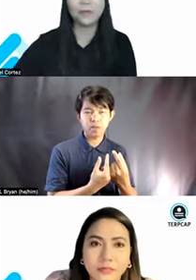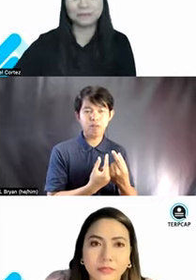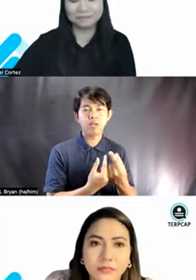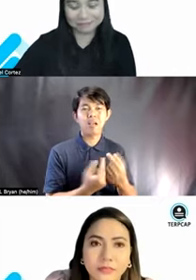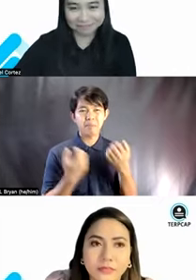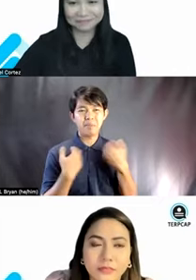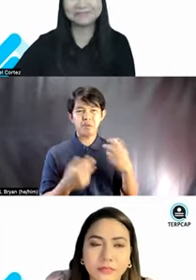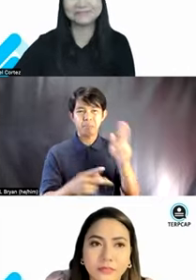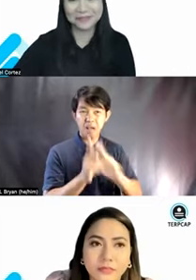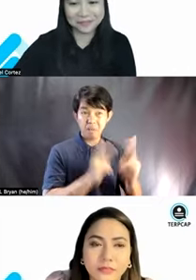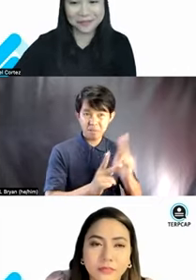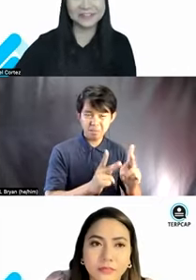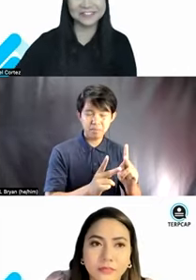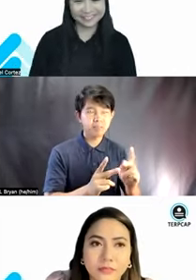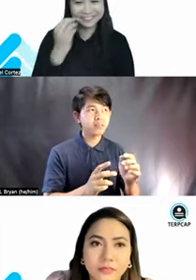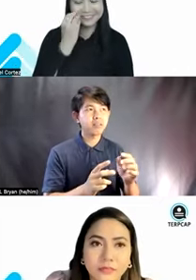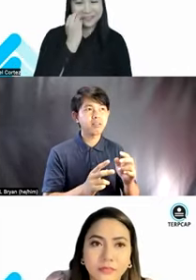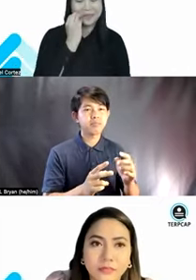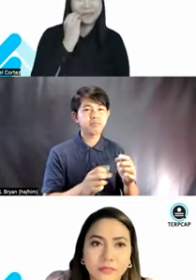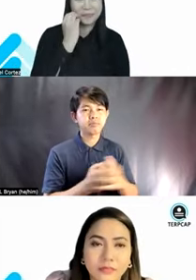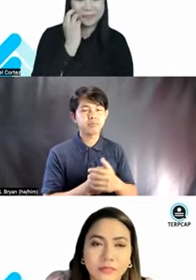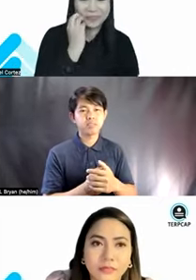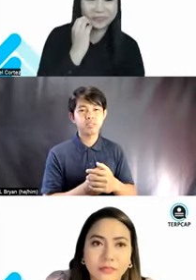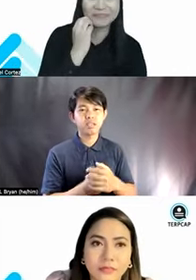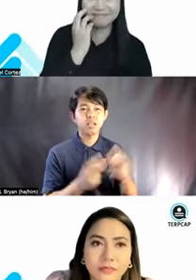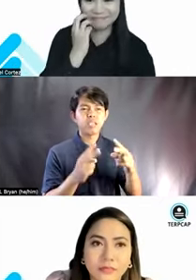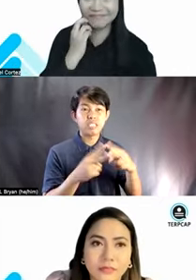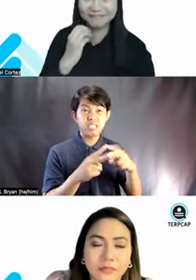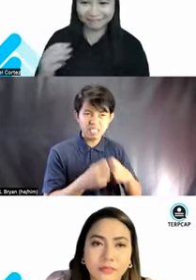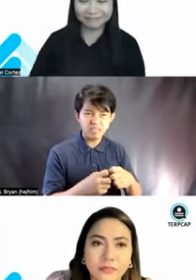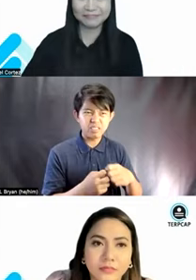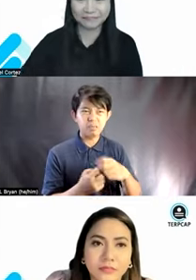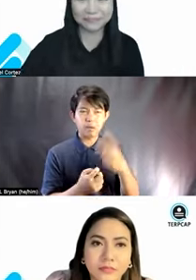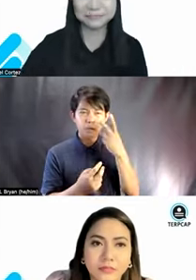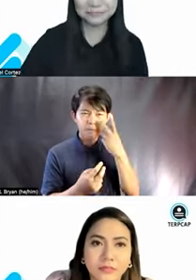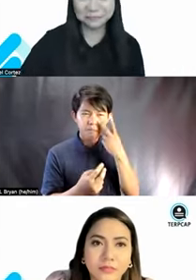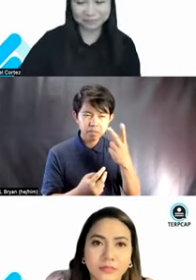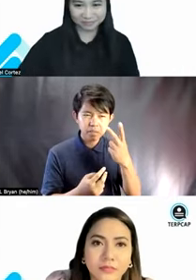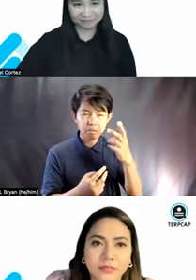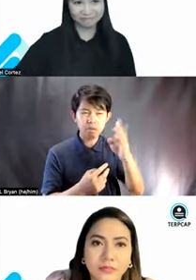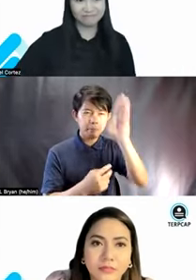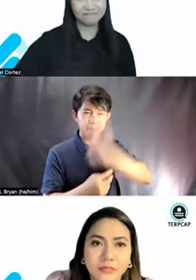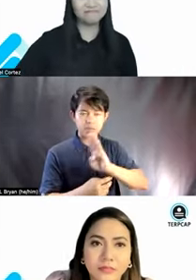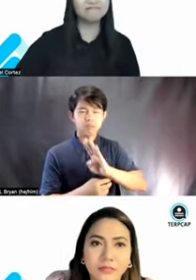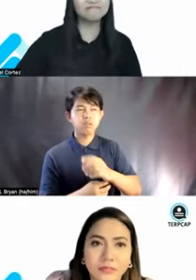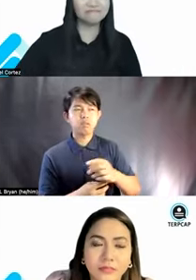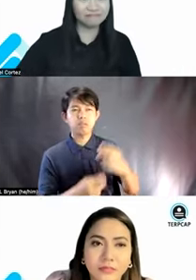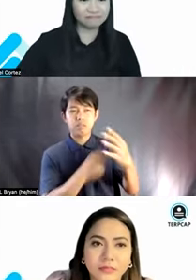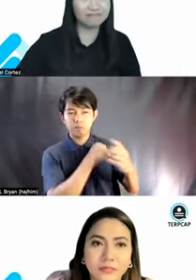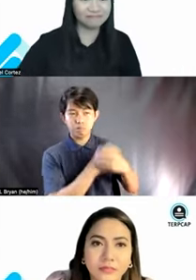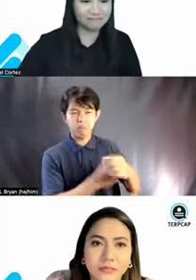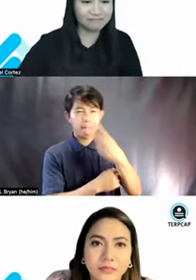There are people who collectively, even they have, you know, visual impairment, will collectively call us like blind. And, uh,